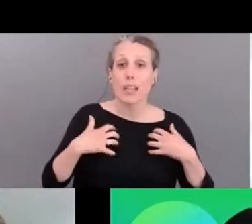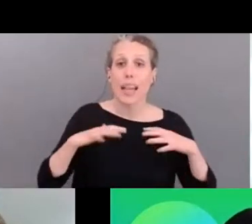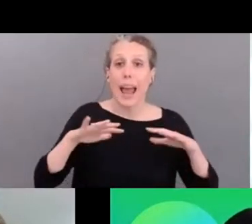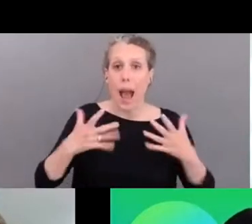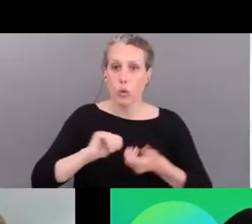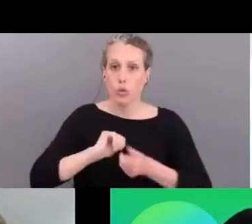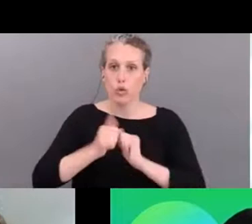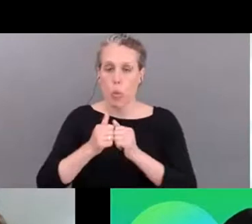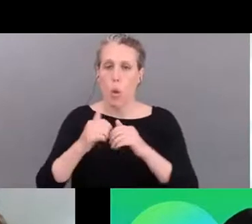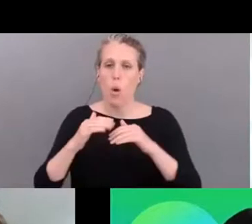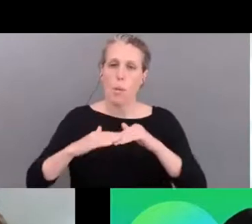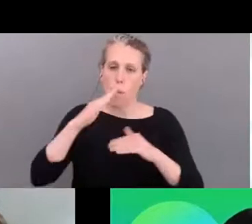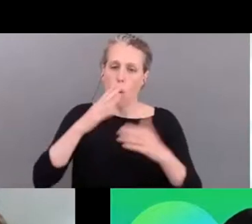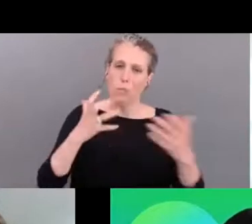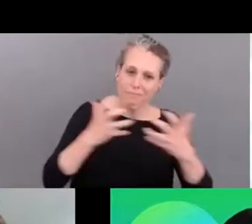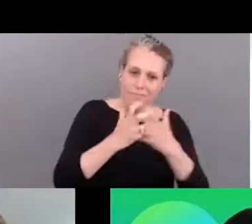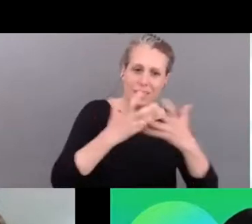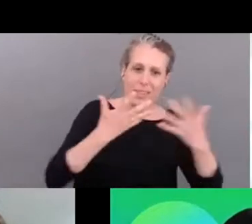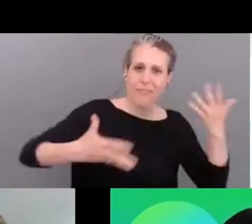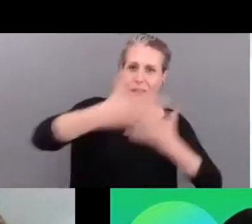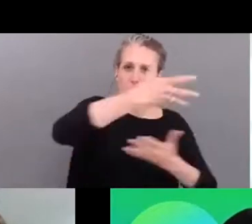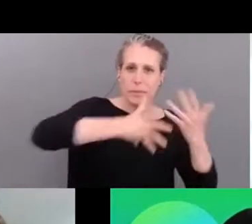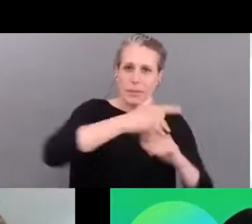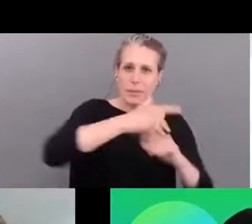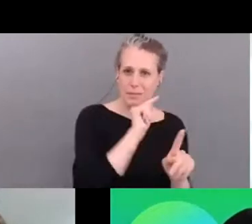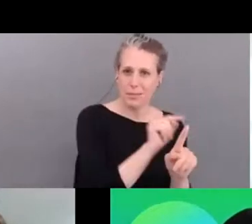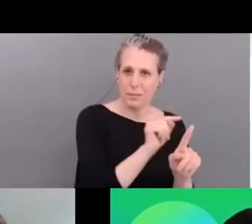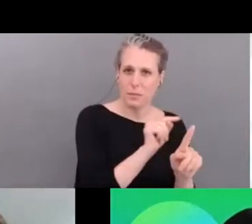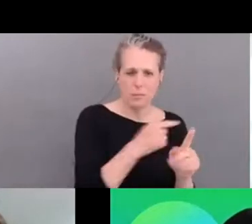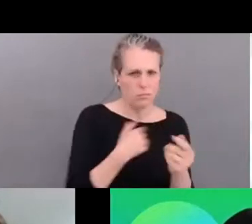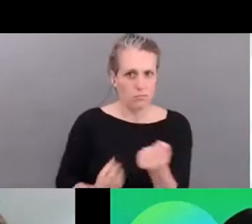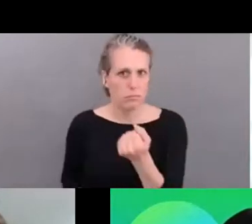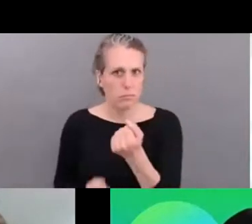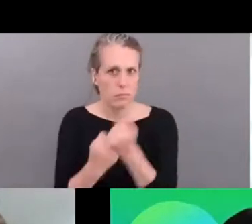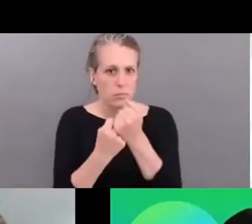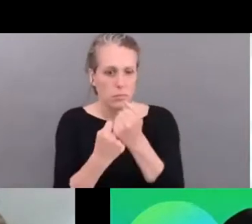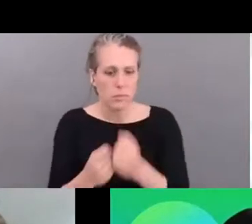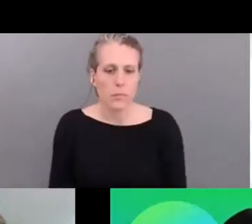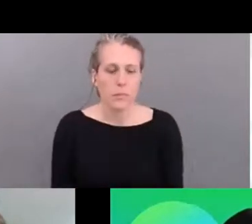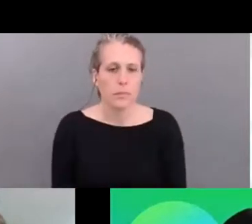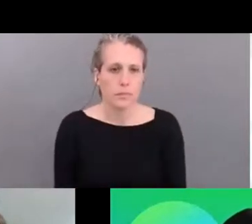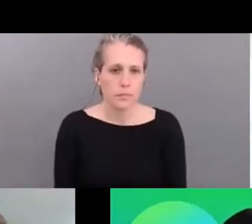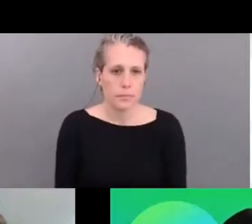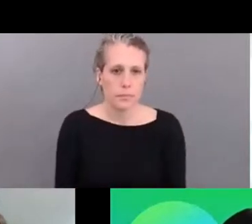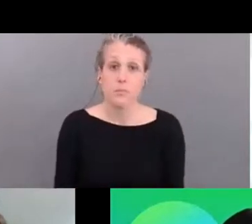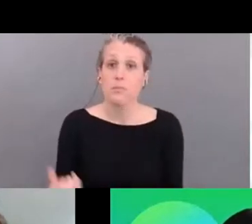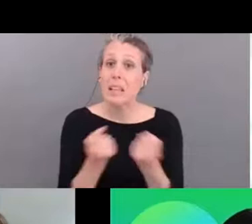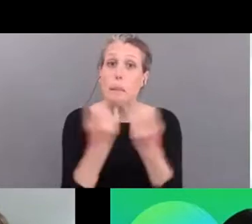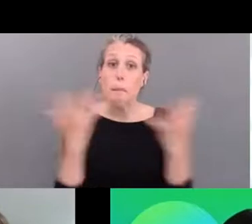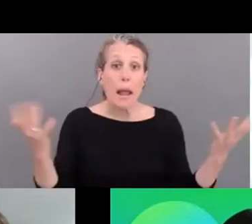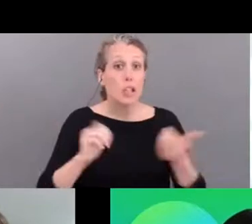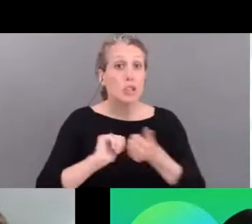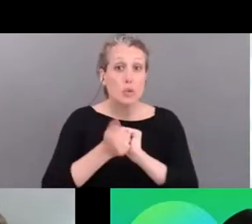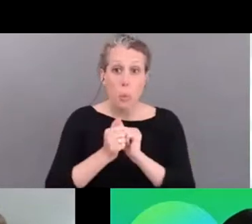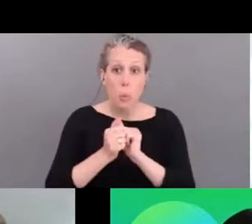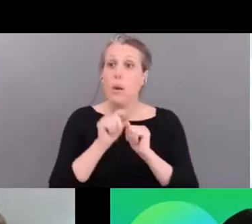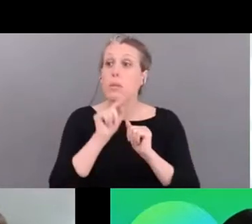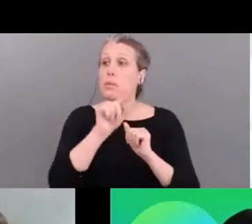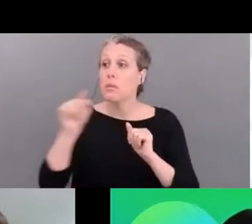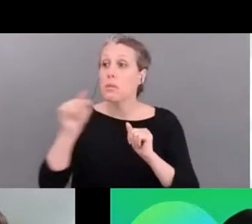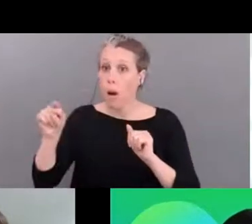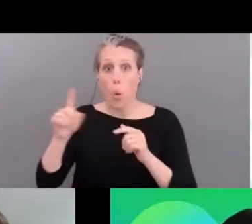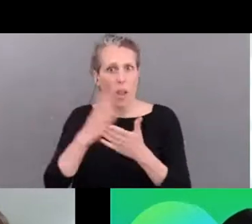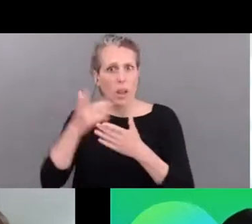i think we greatly believe that um there's been tremendous work done by many sports and many top elite sports